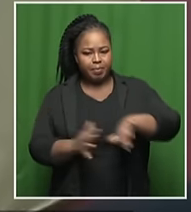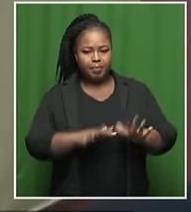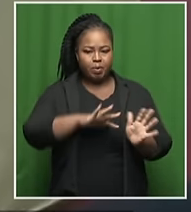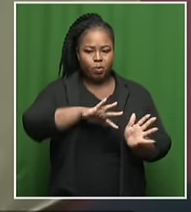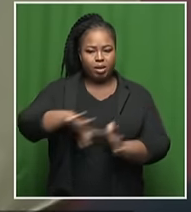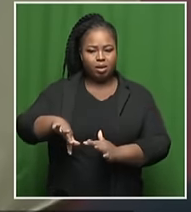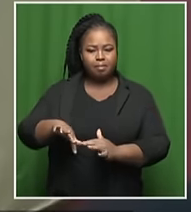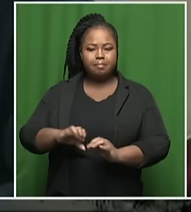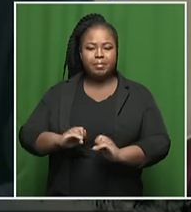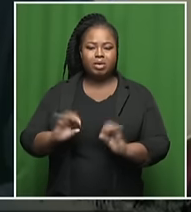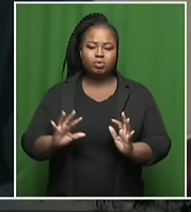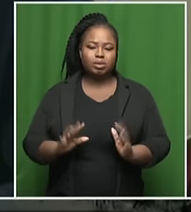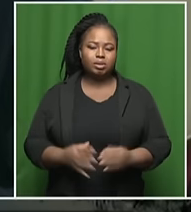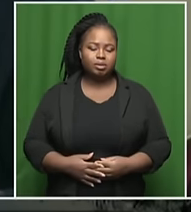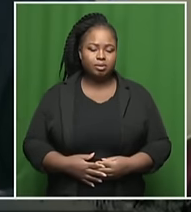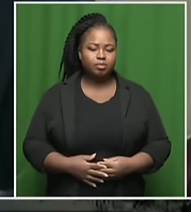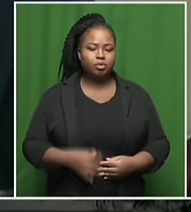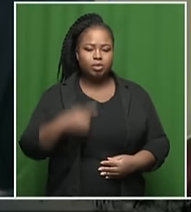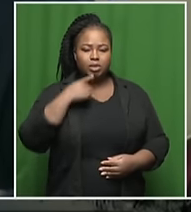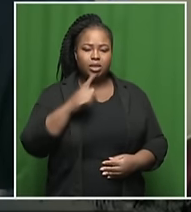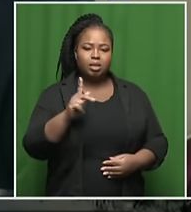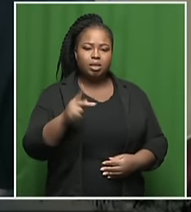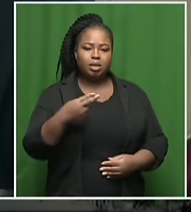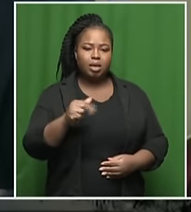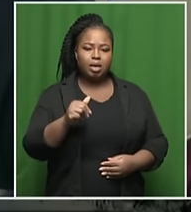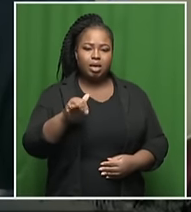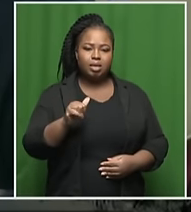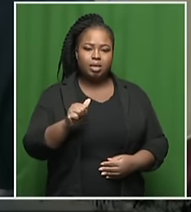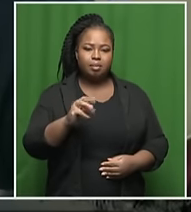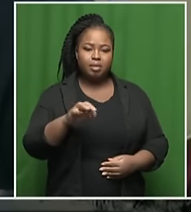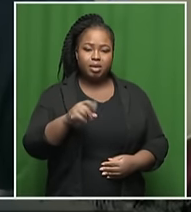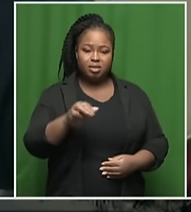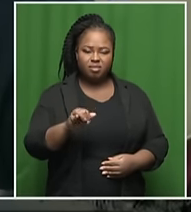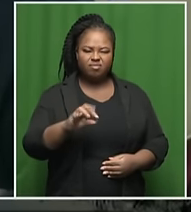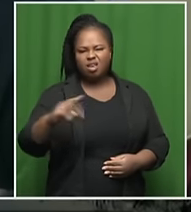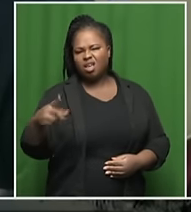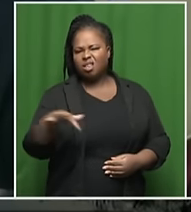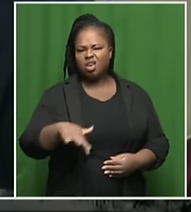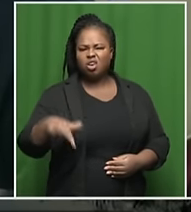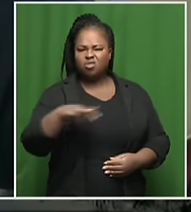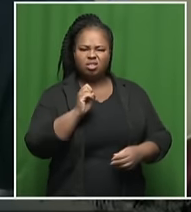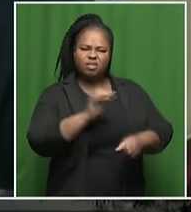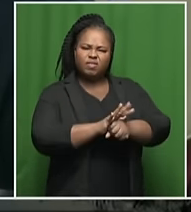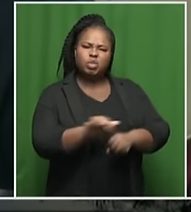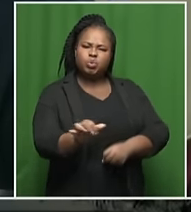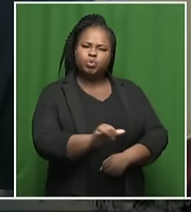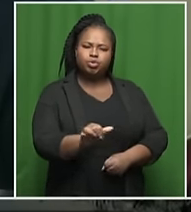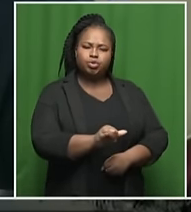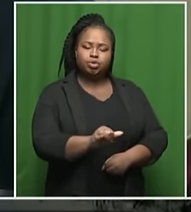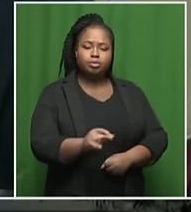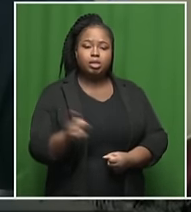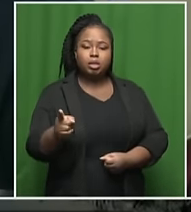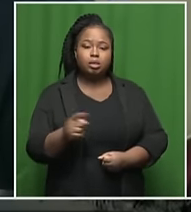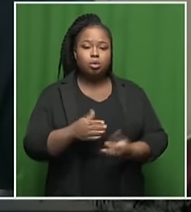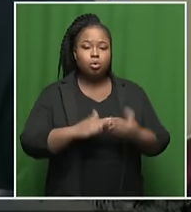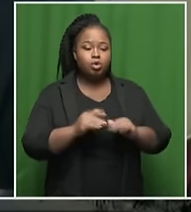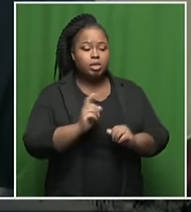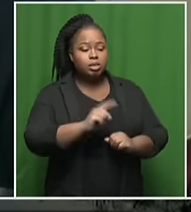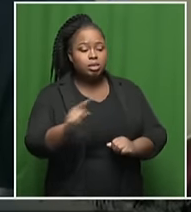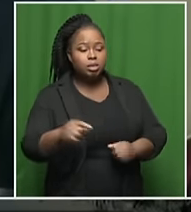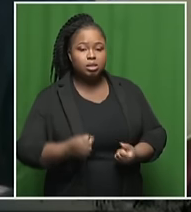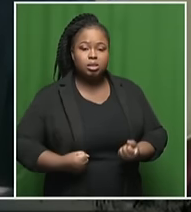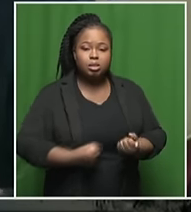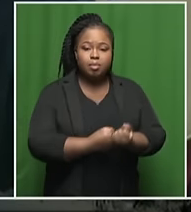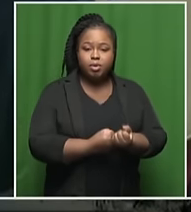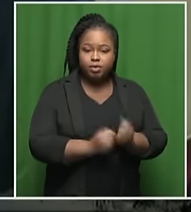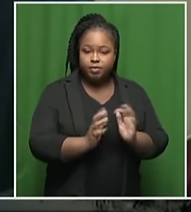You did mention Kayam Nandi. So which other areas were affected by the fires and what sort of support have those communities received,